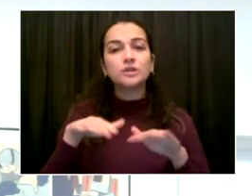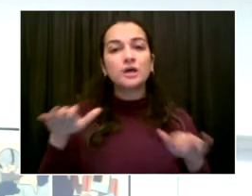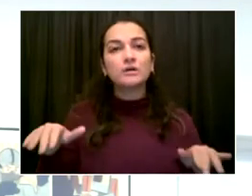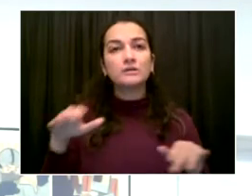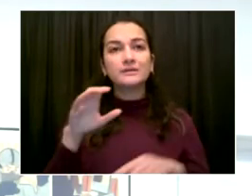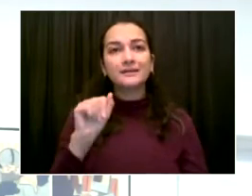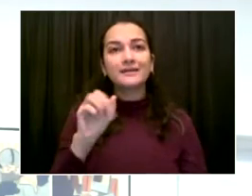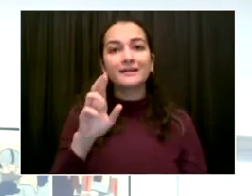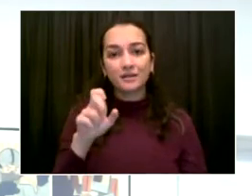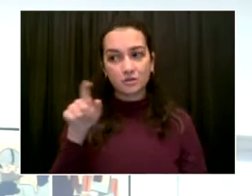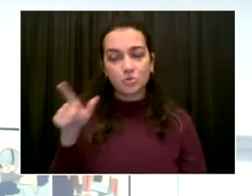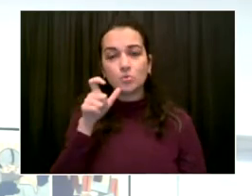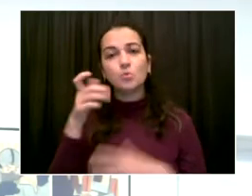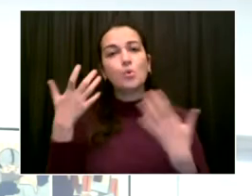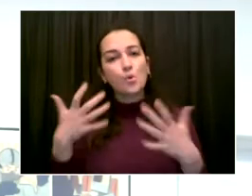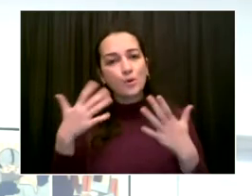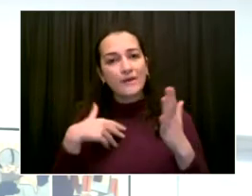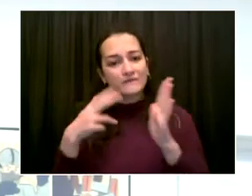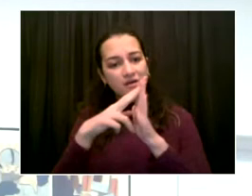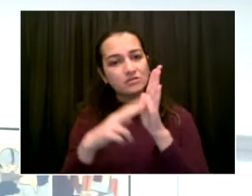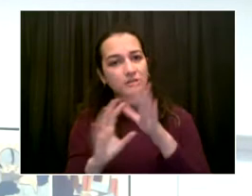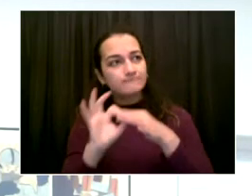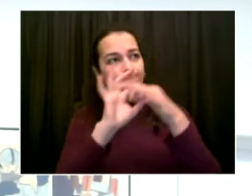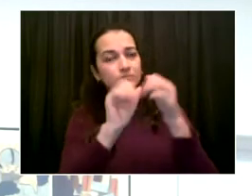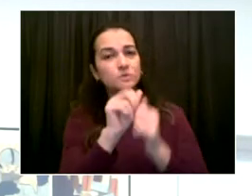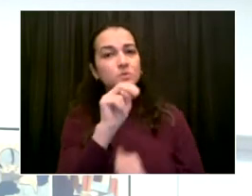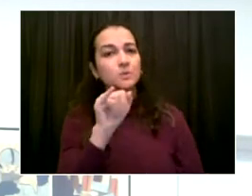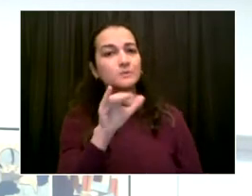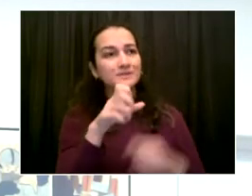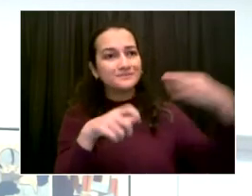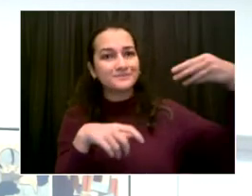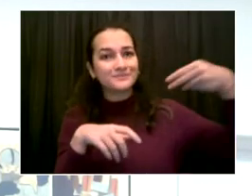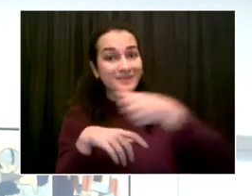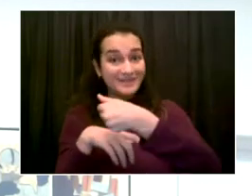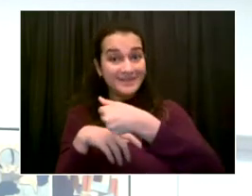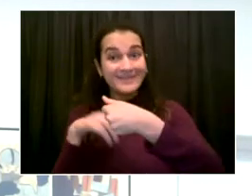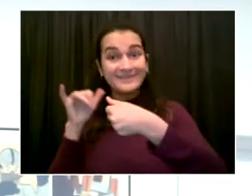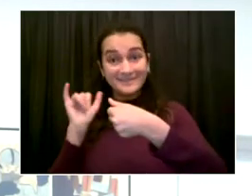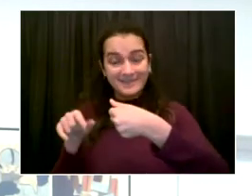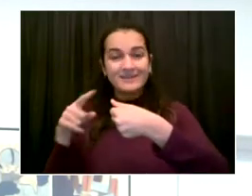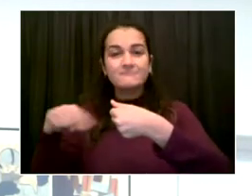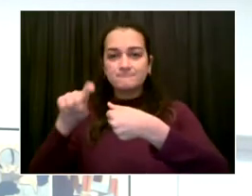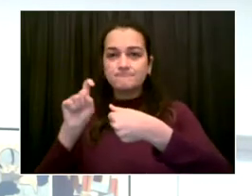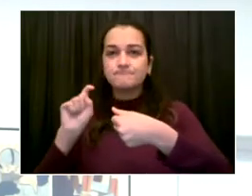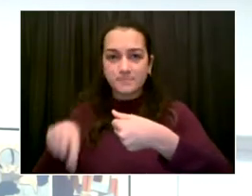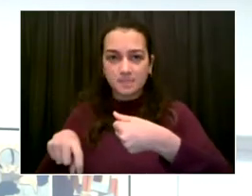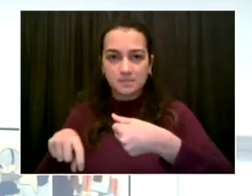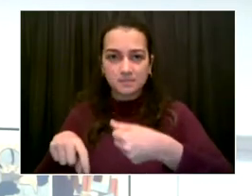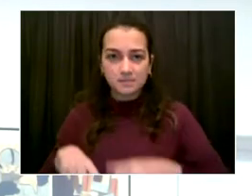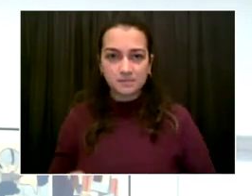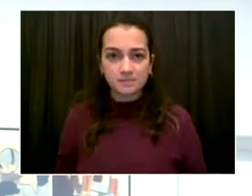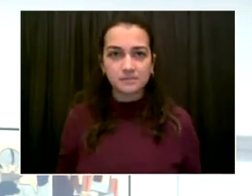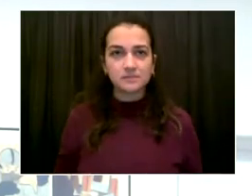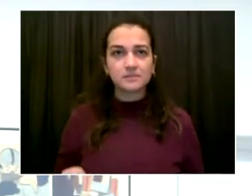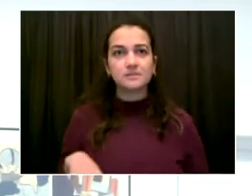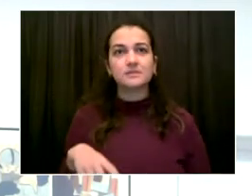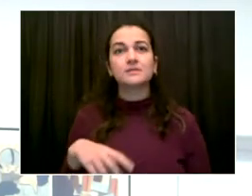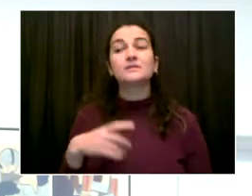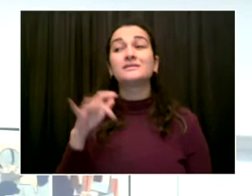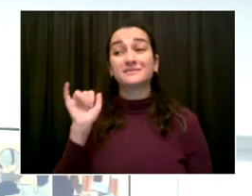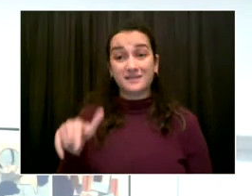all child care settings in New York City. So that means the vaccine requirement covers all child care